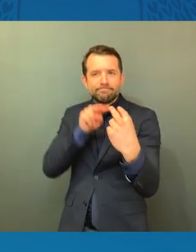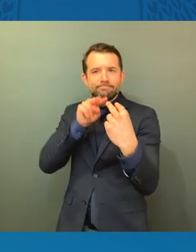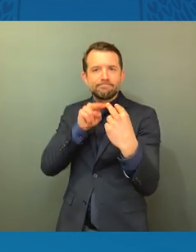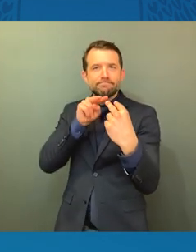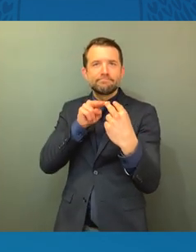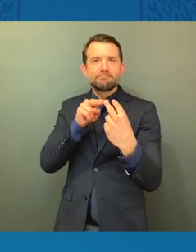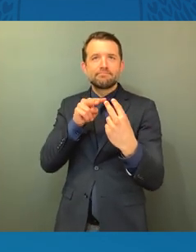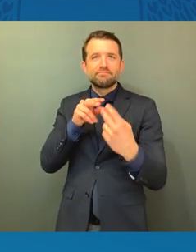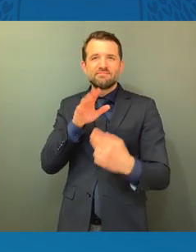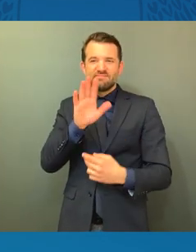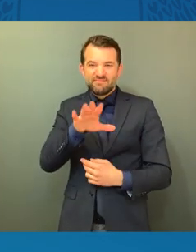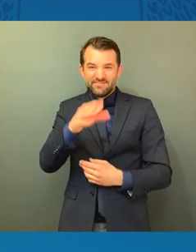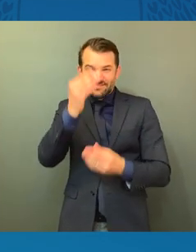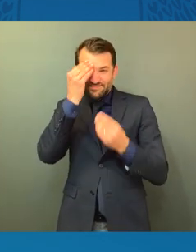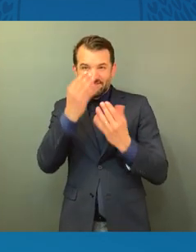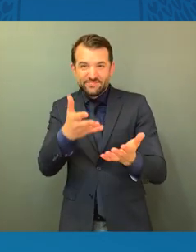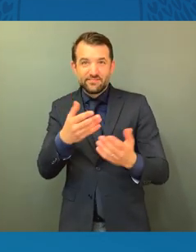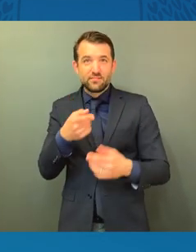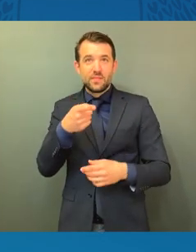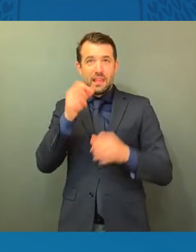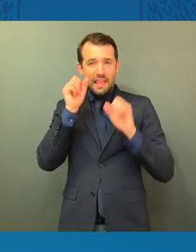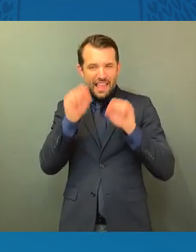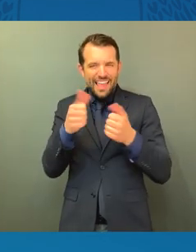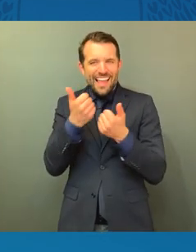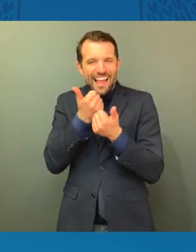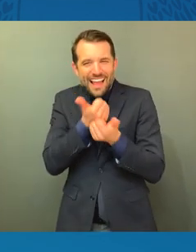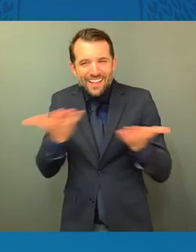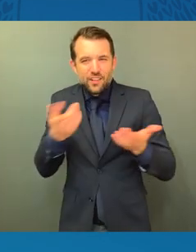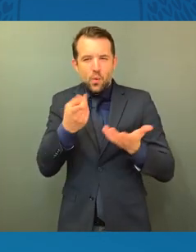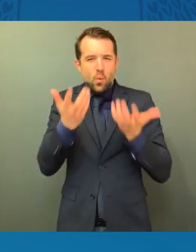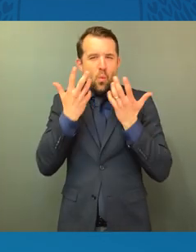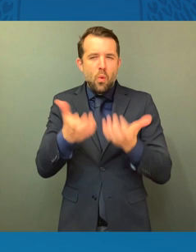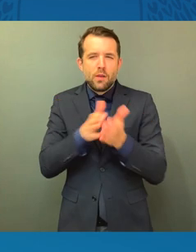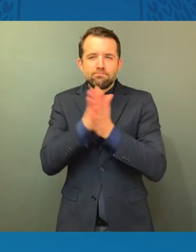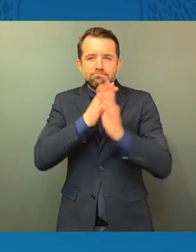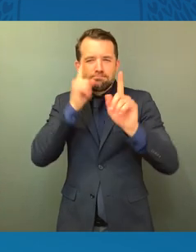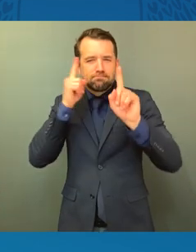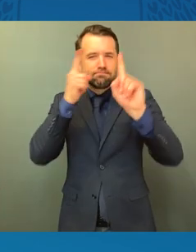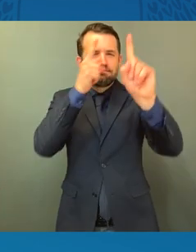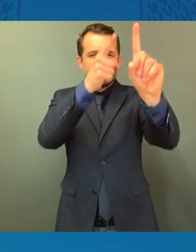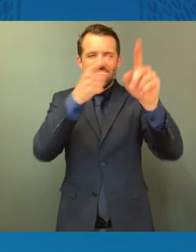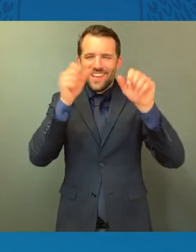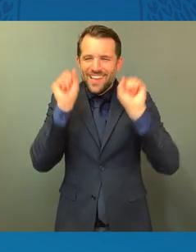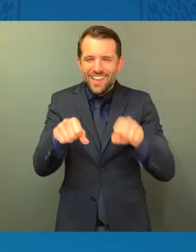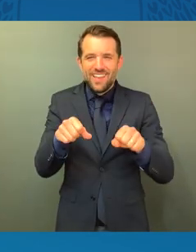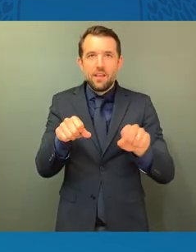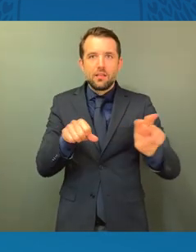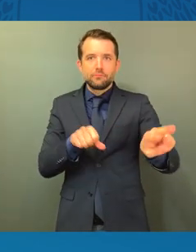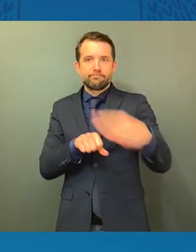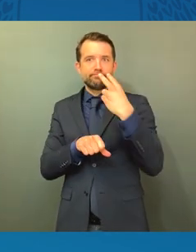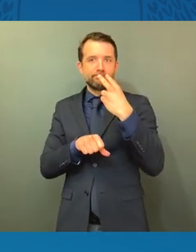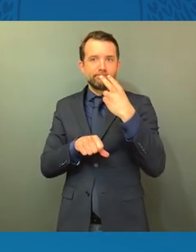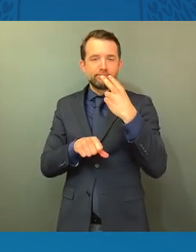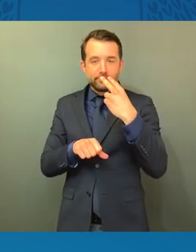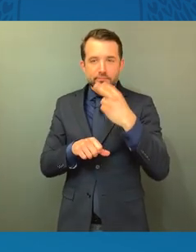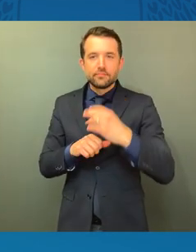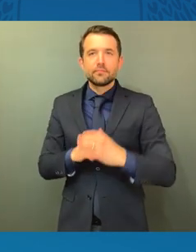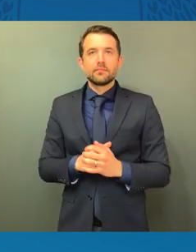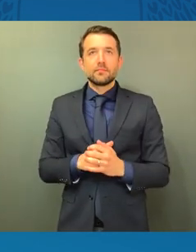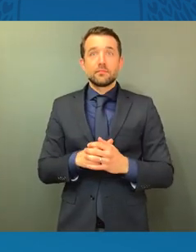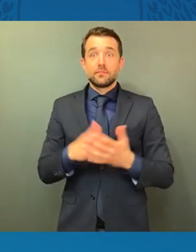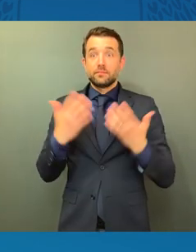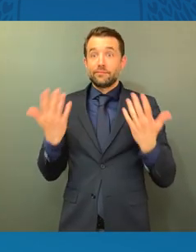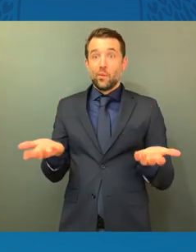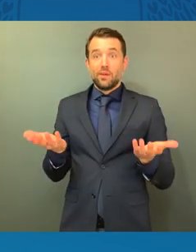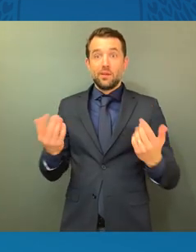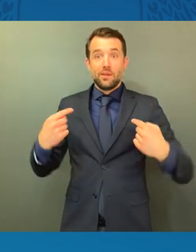Gailey, you can be anything you want to be. And she looked me in my eyes, and she said, well, I want